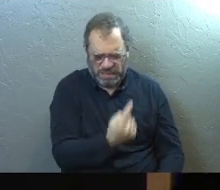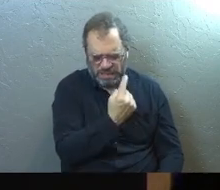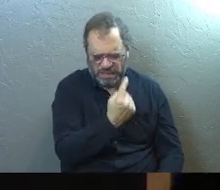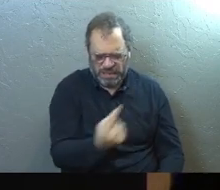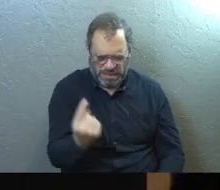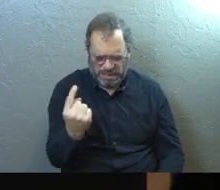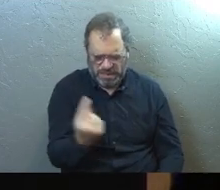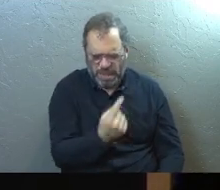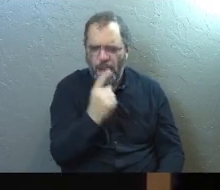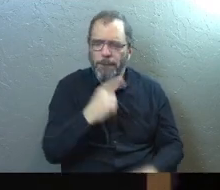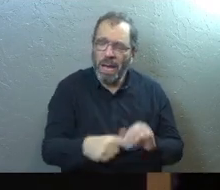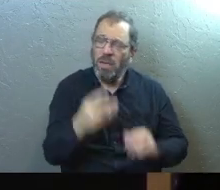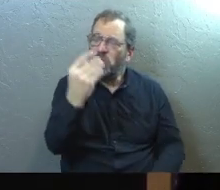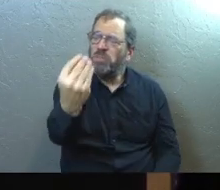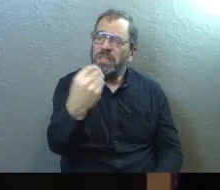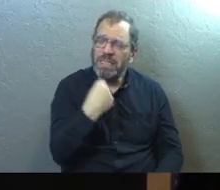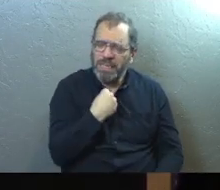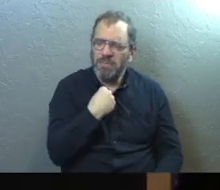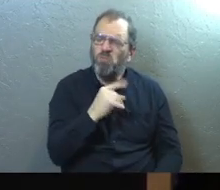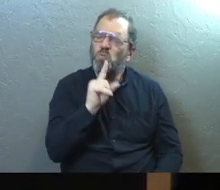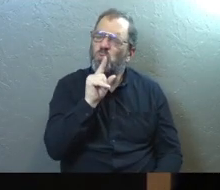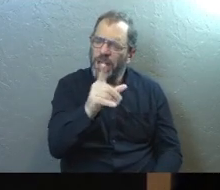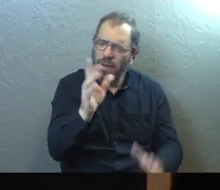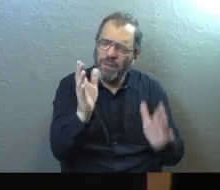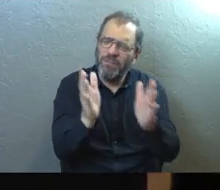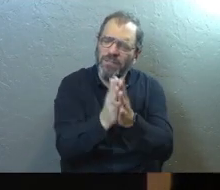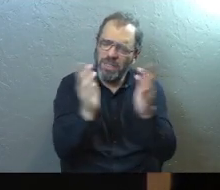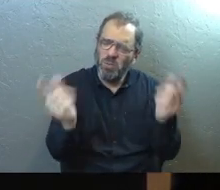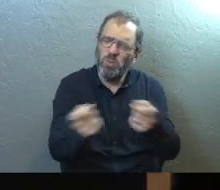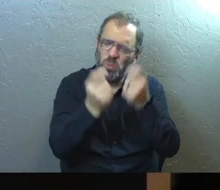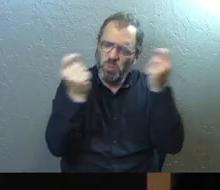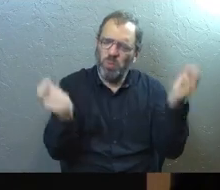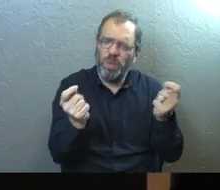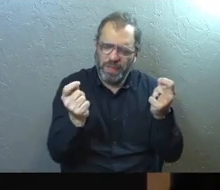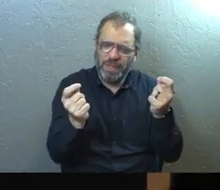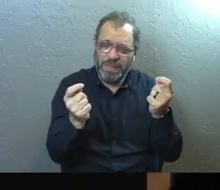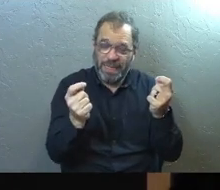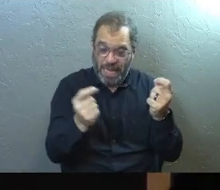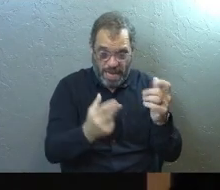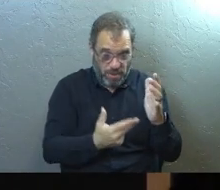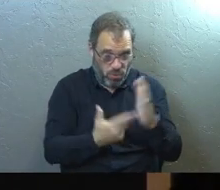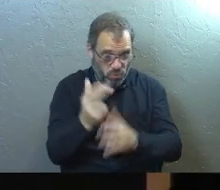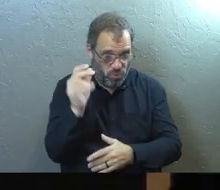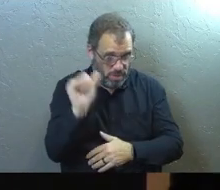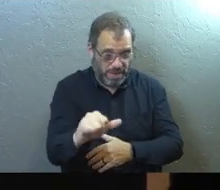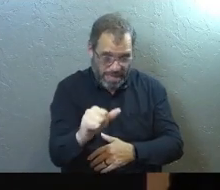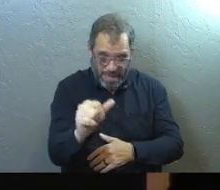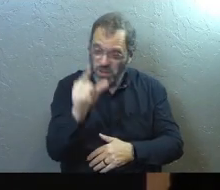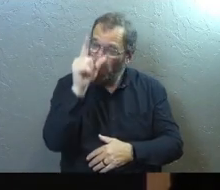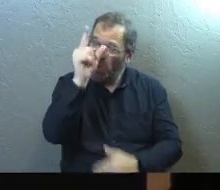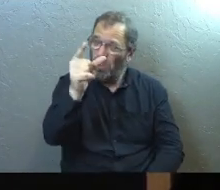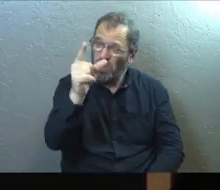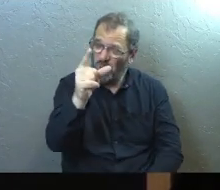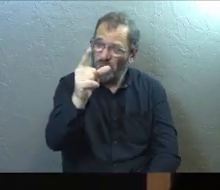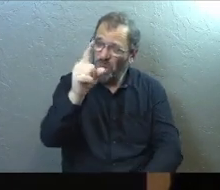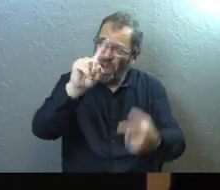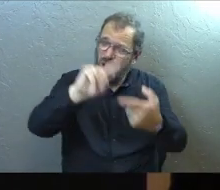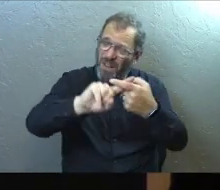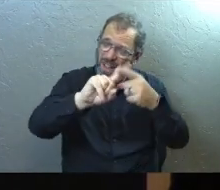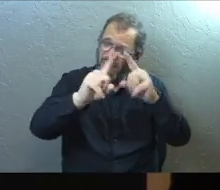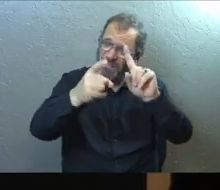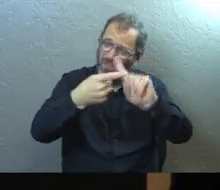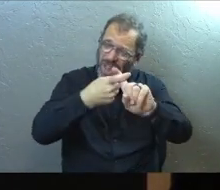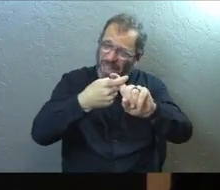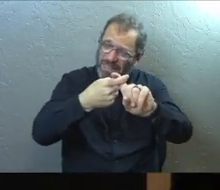But, God, you've given us real victory in the truth that, God, you are a friend